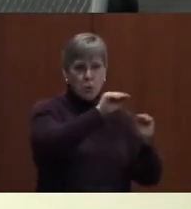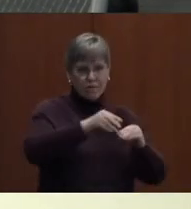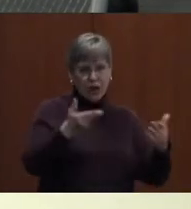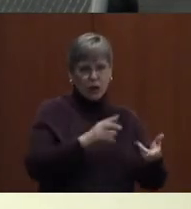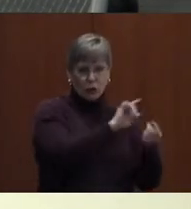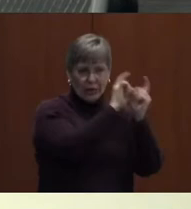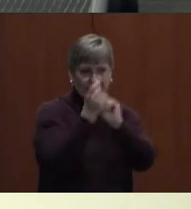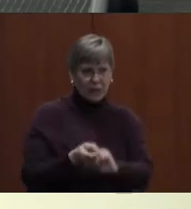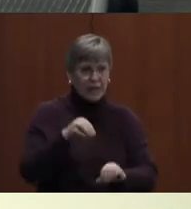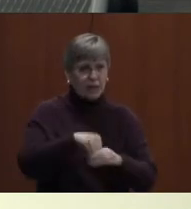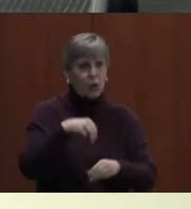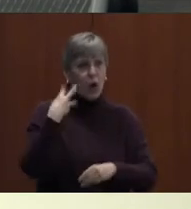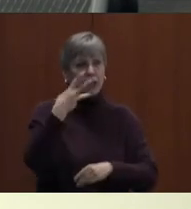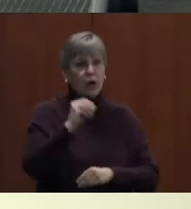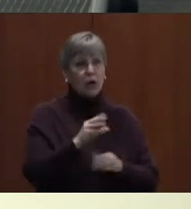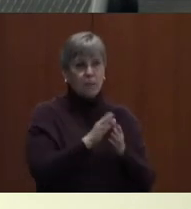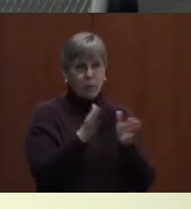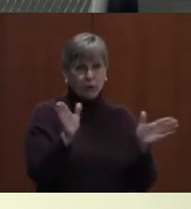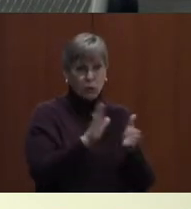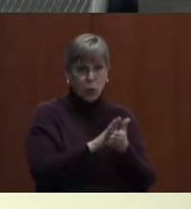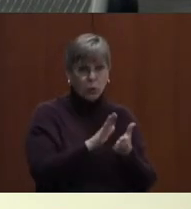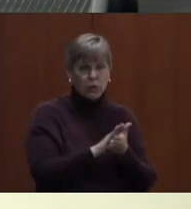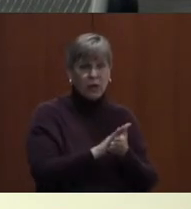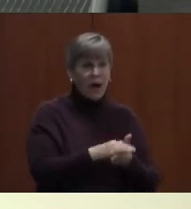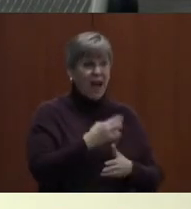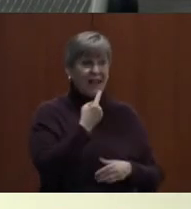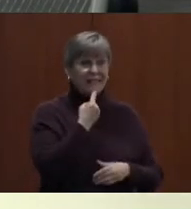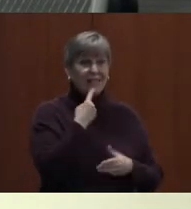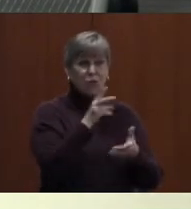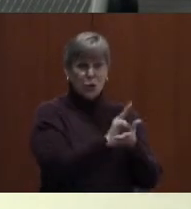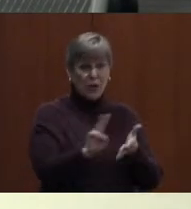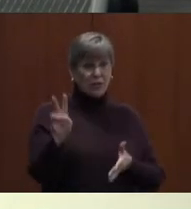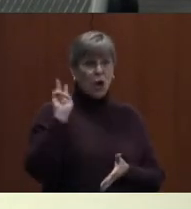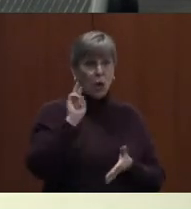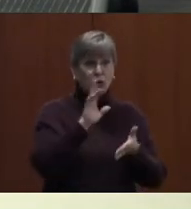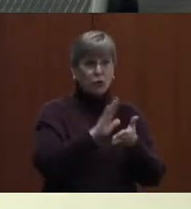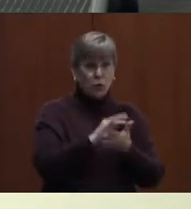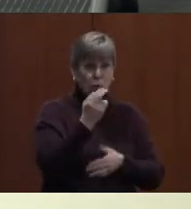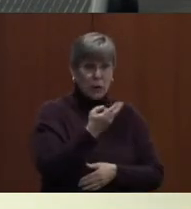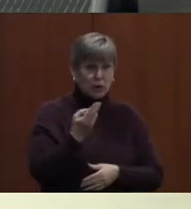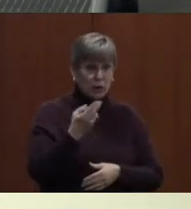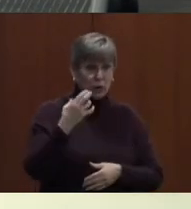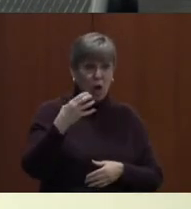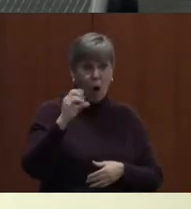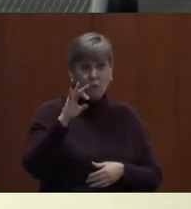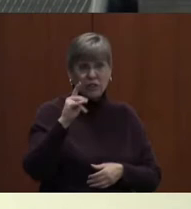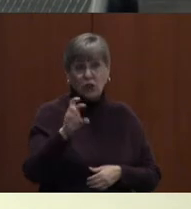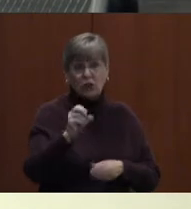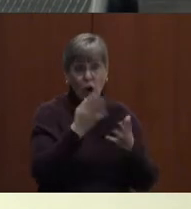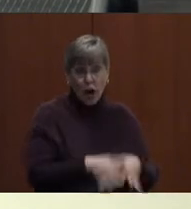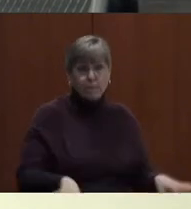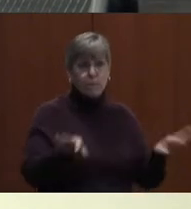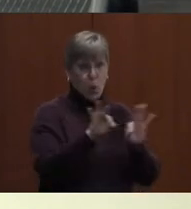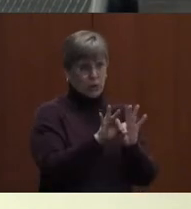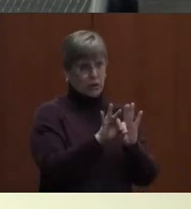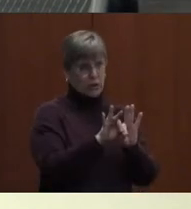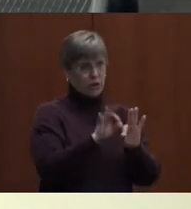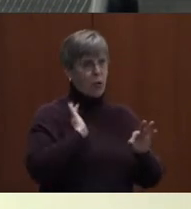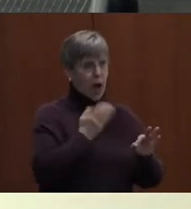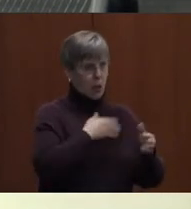public schools. I said it two weeks ago, school resource officers. They're important. They're essential in our community.